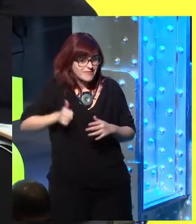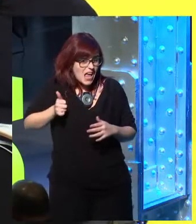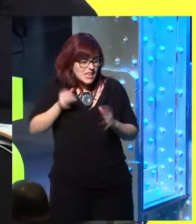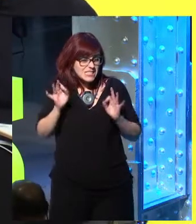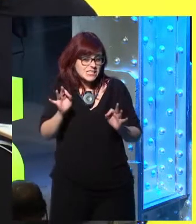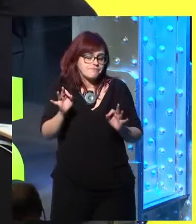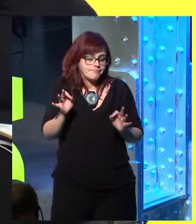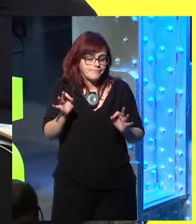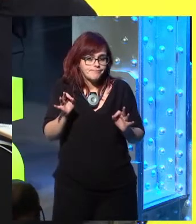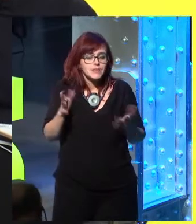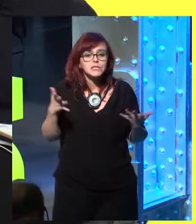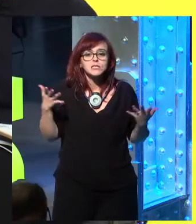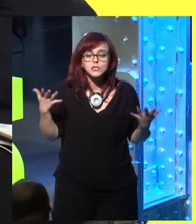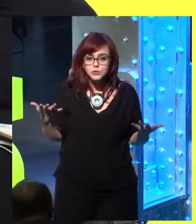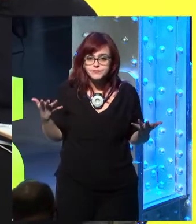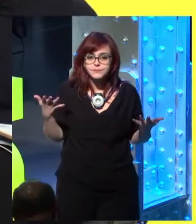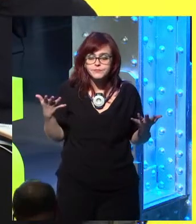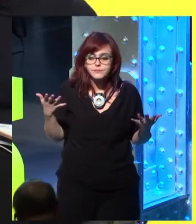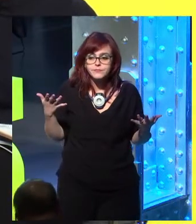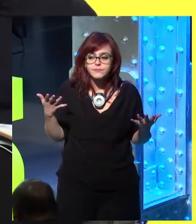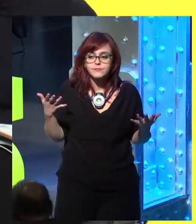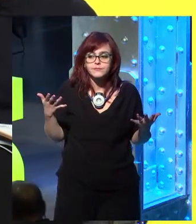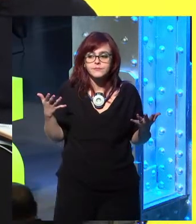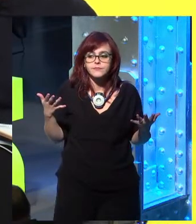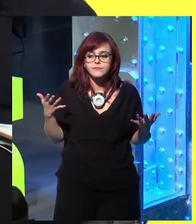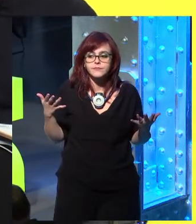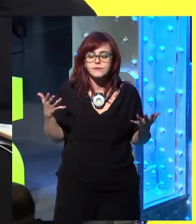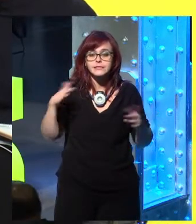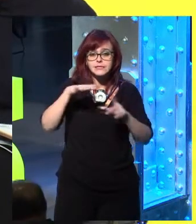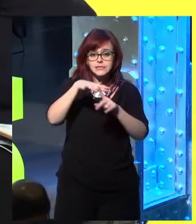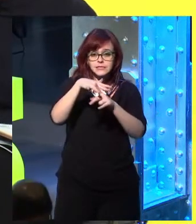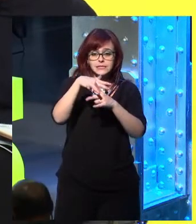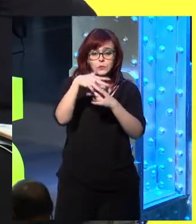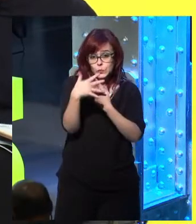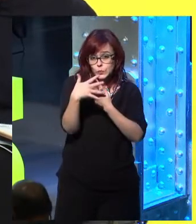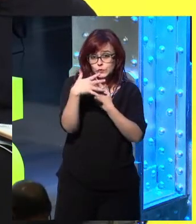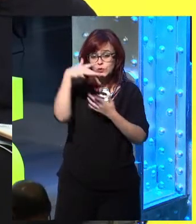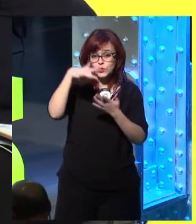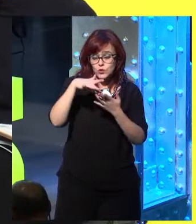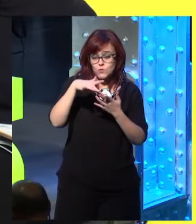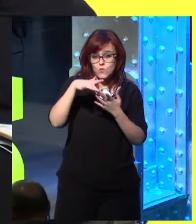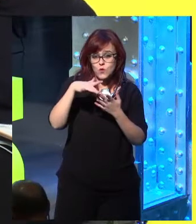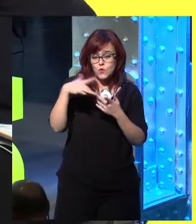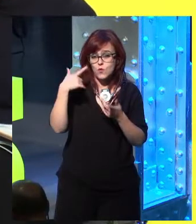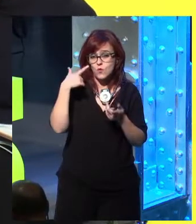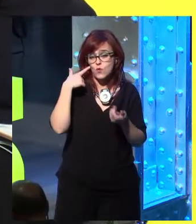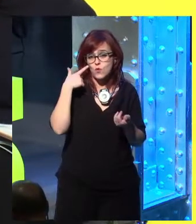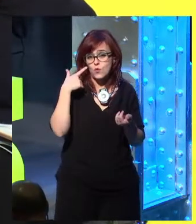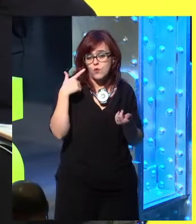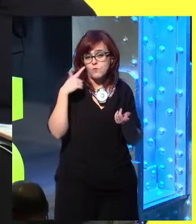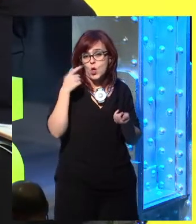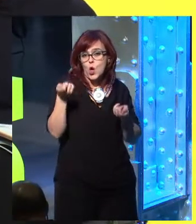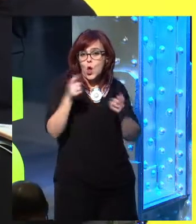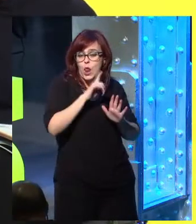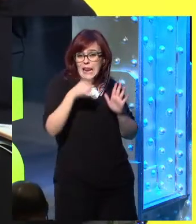people die, and then regulations happen. Canned meat is not canned well, or the Titanic